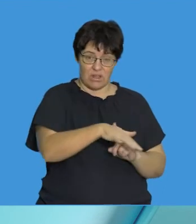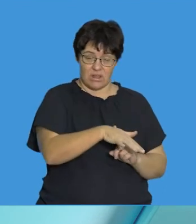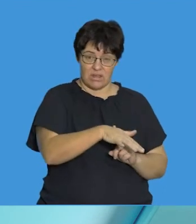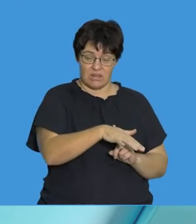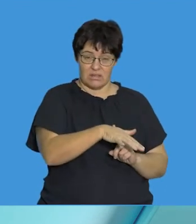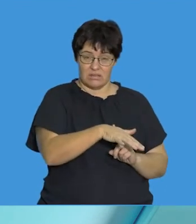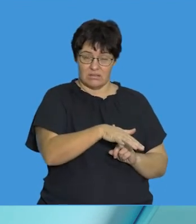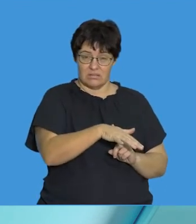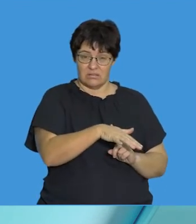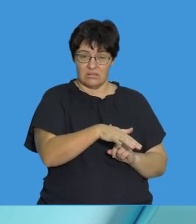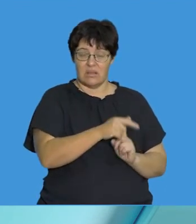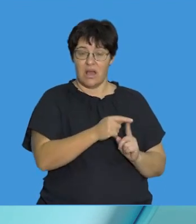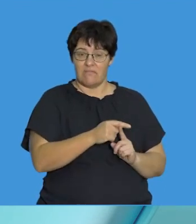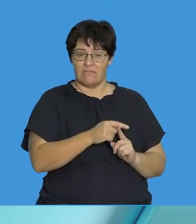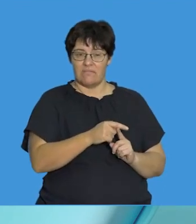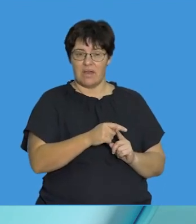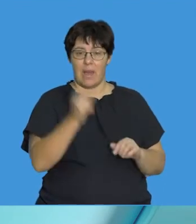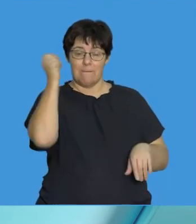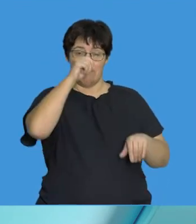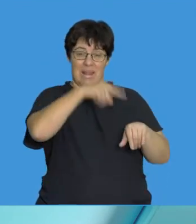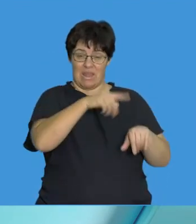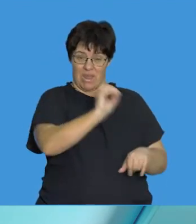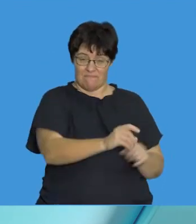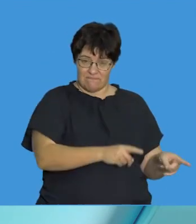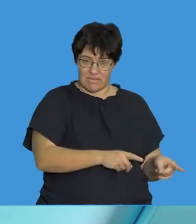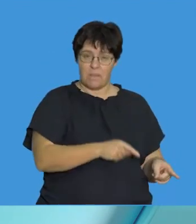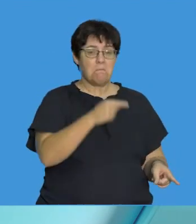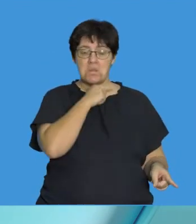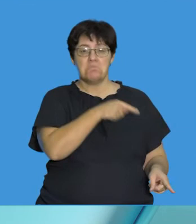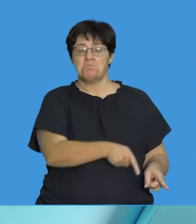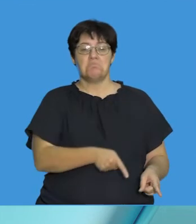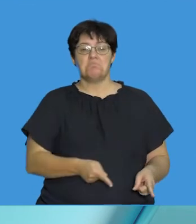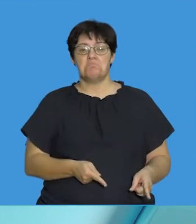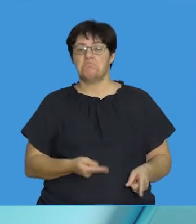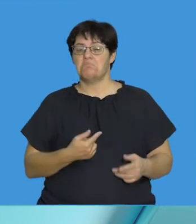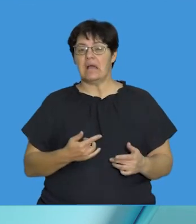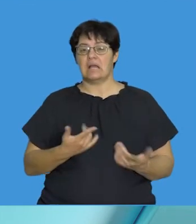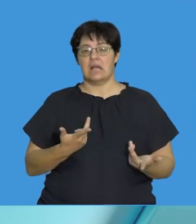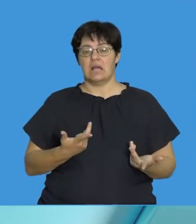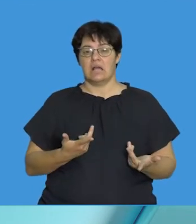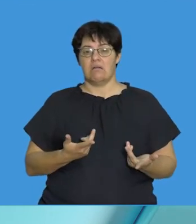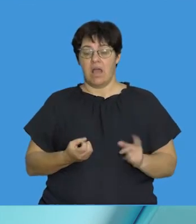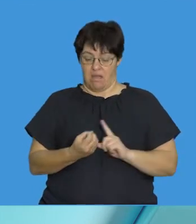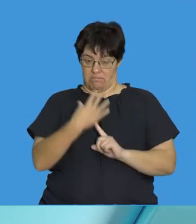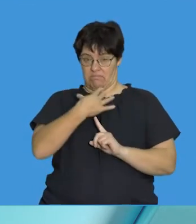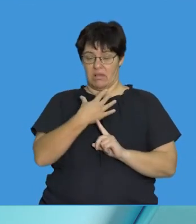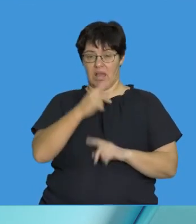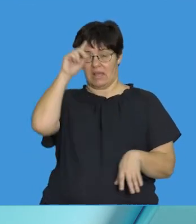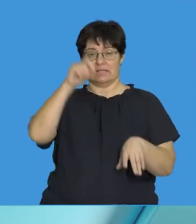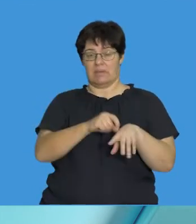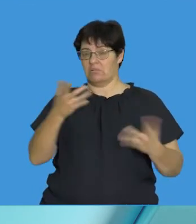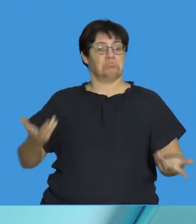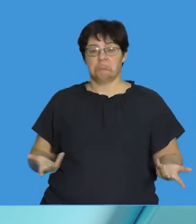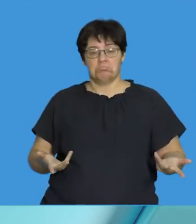that has high prevalence of malaria, these individuals are not susceptible to being infected by the